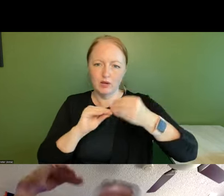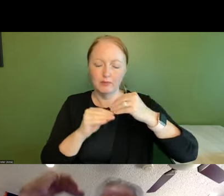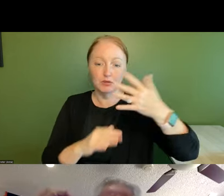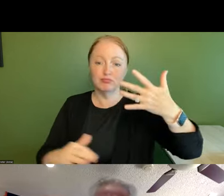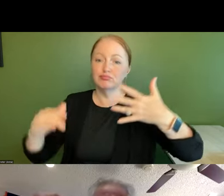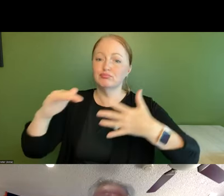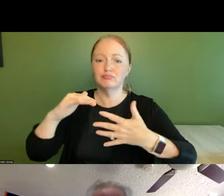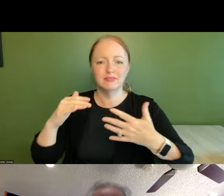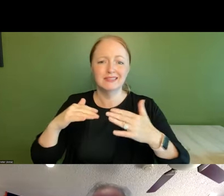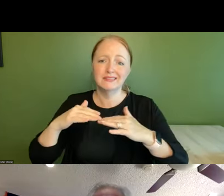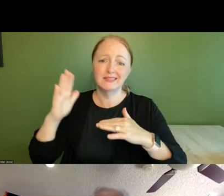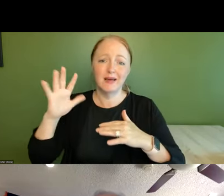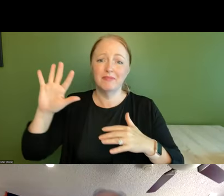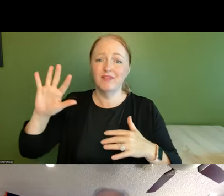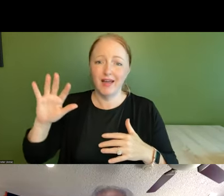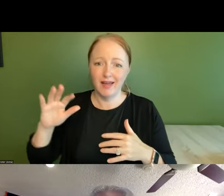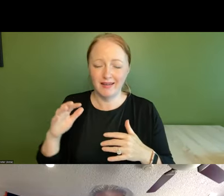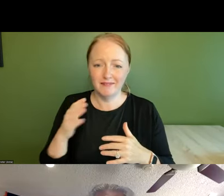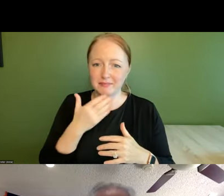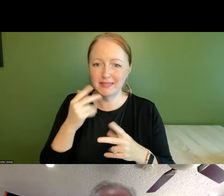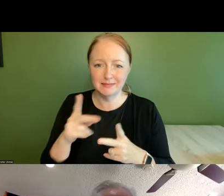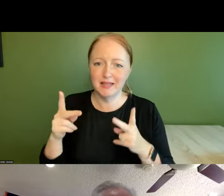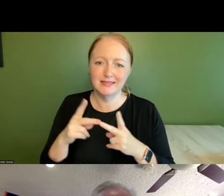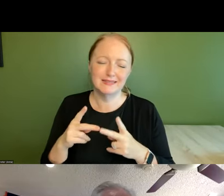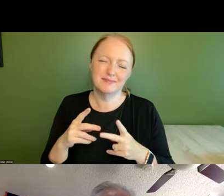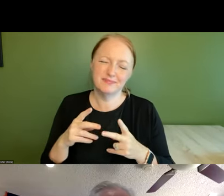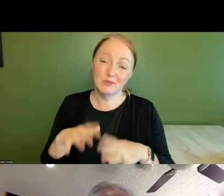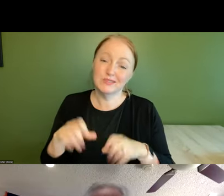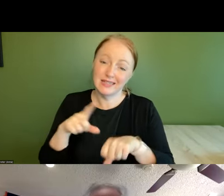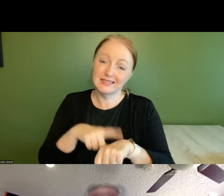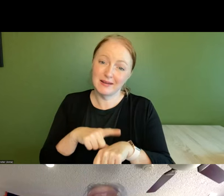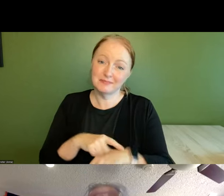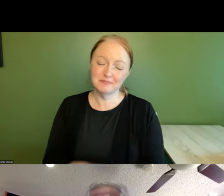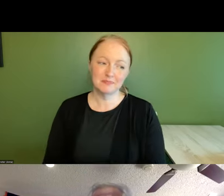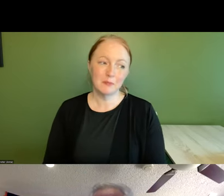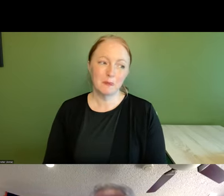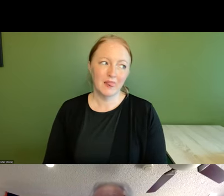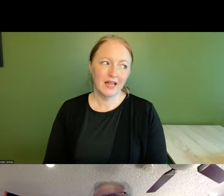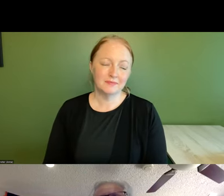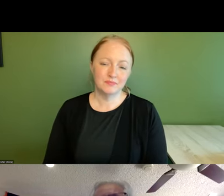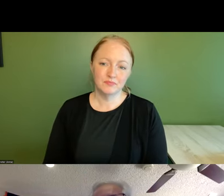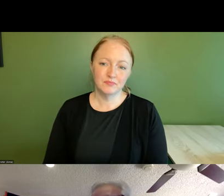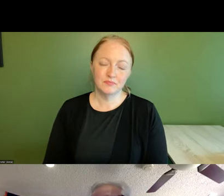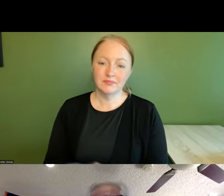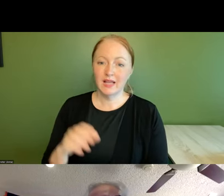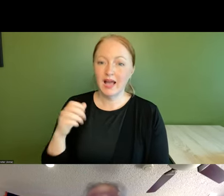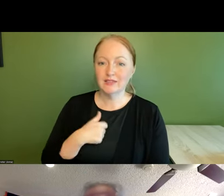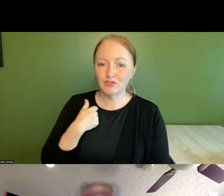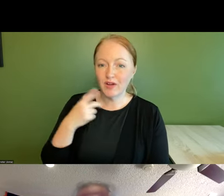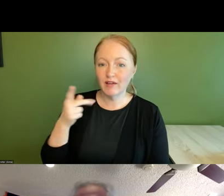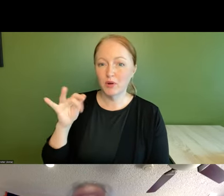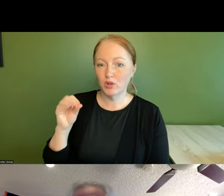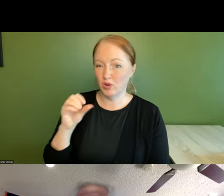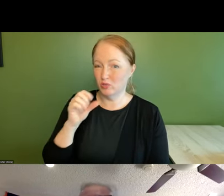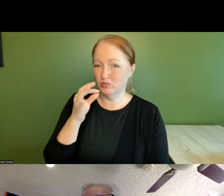at least the top five uh it will take time and uh certainly as a polio survivor that's just turned